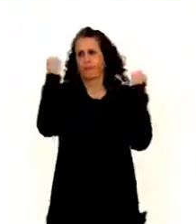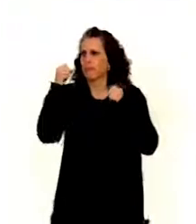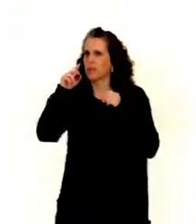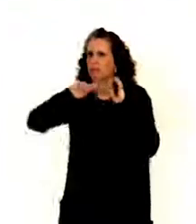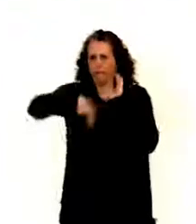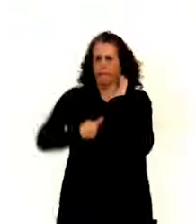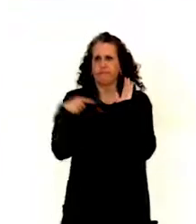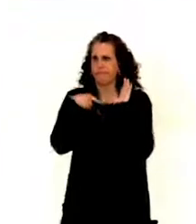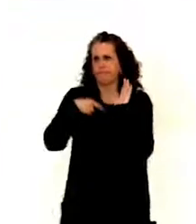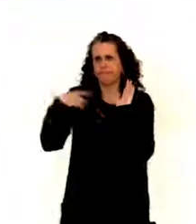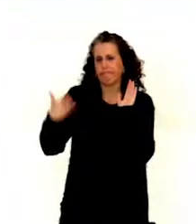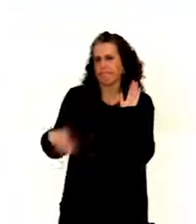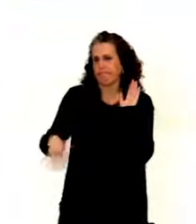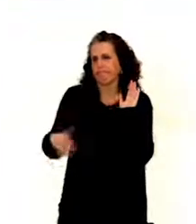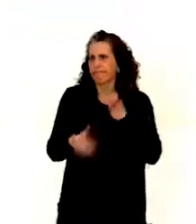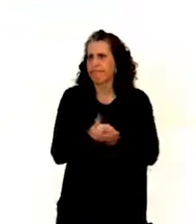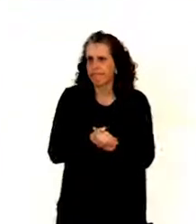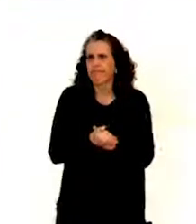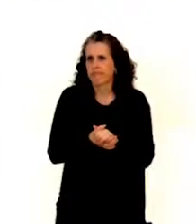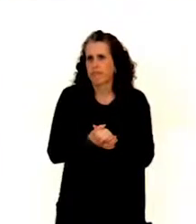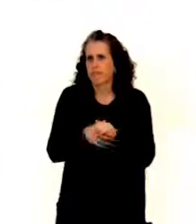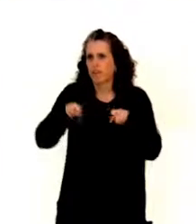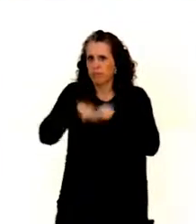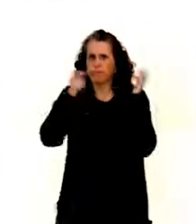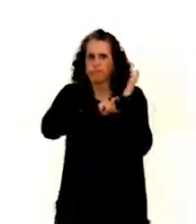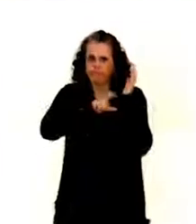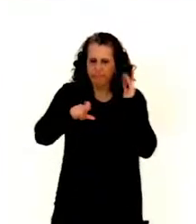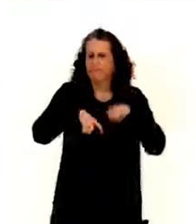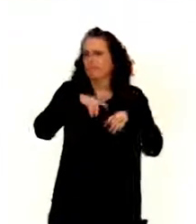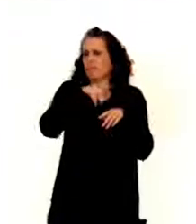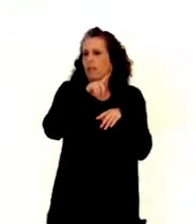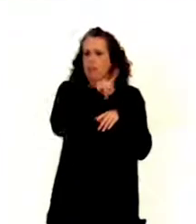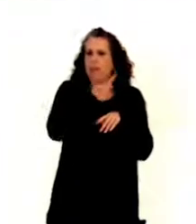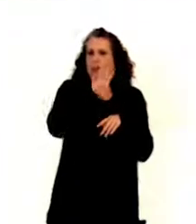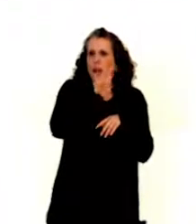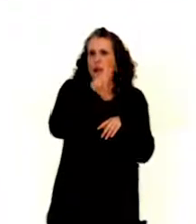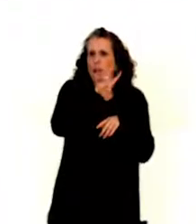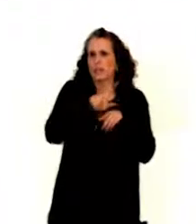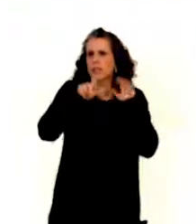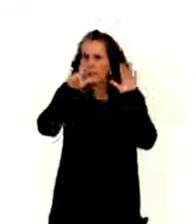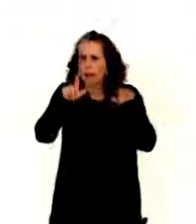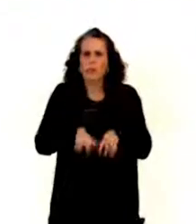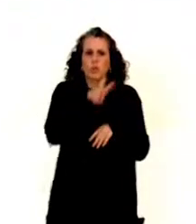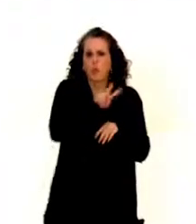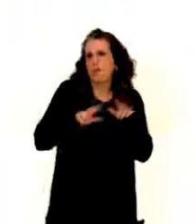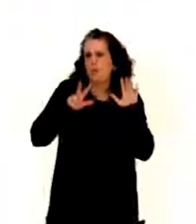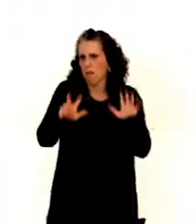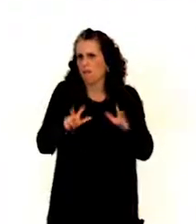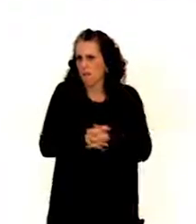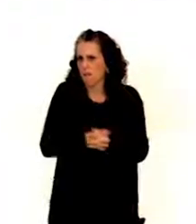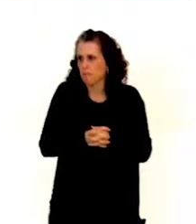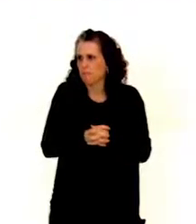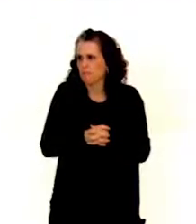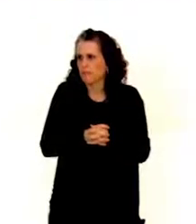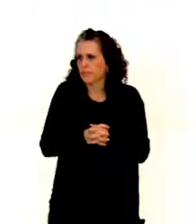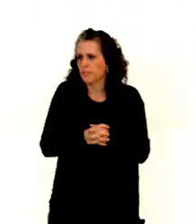of the Convention, especially articles 1927 and 28. Of course, it's